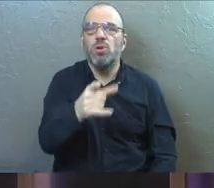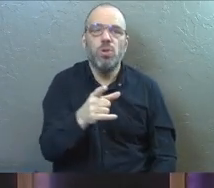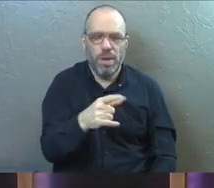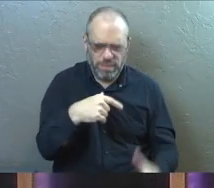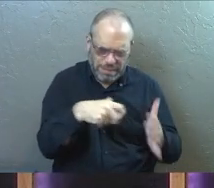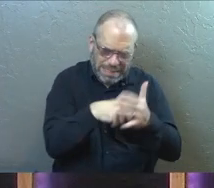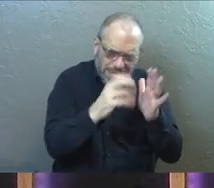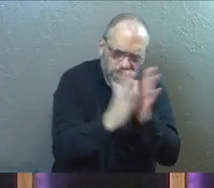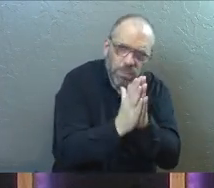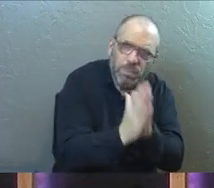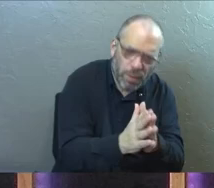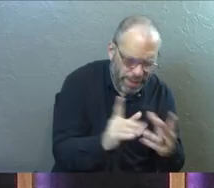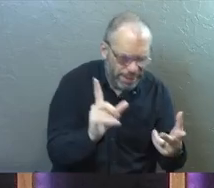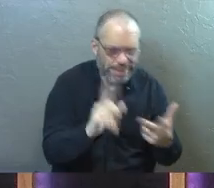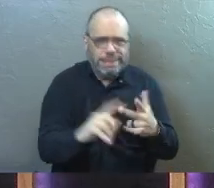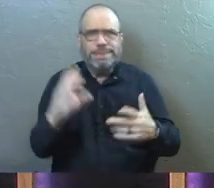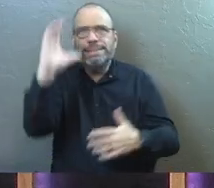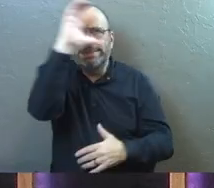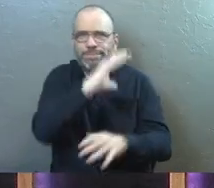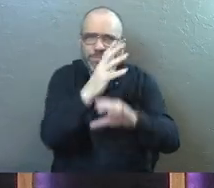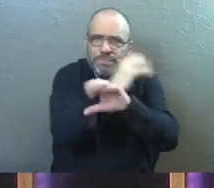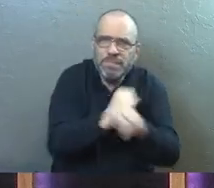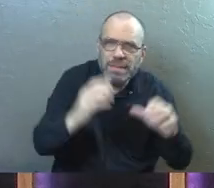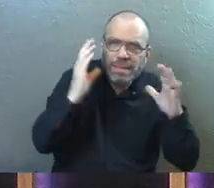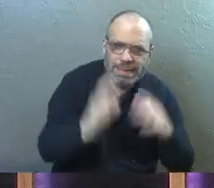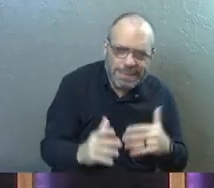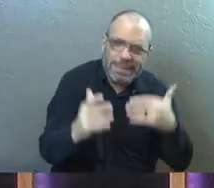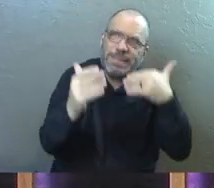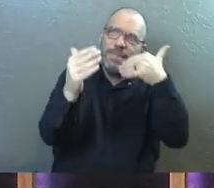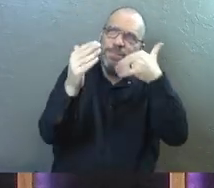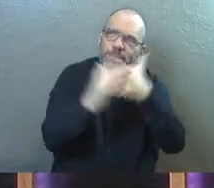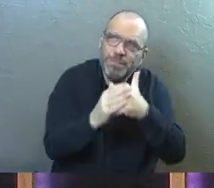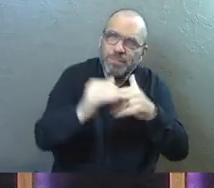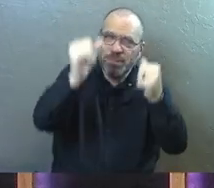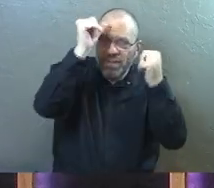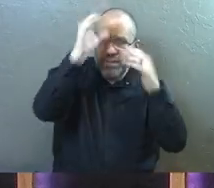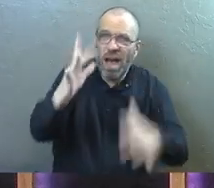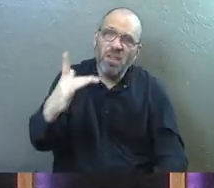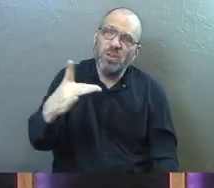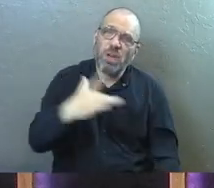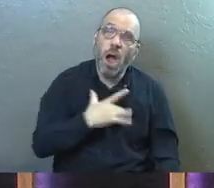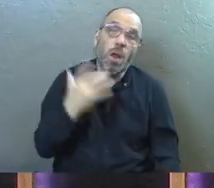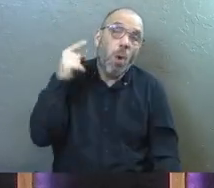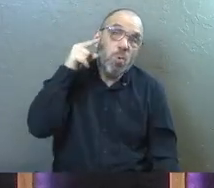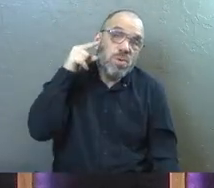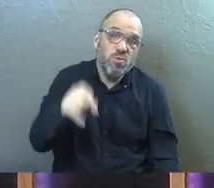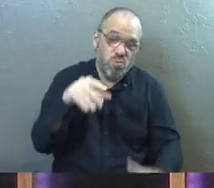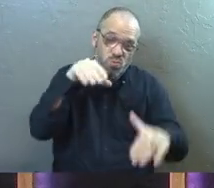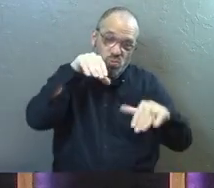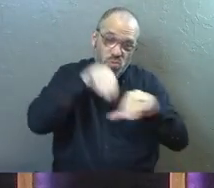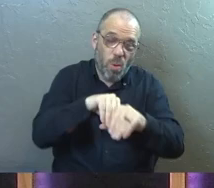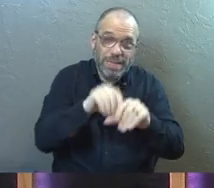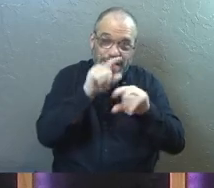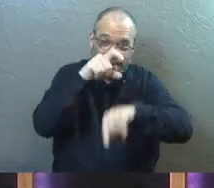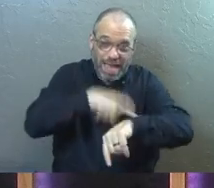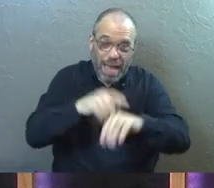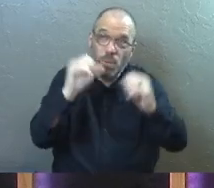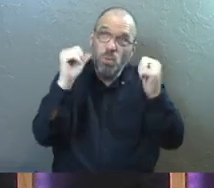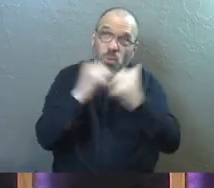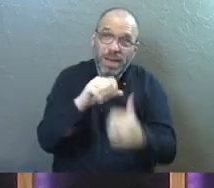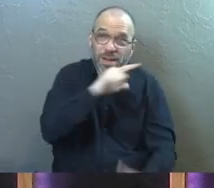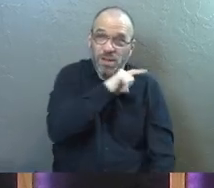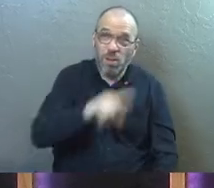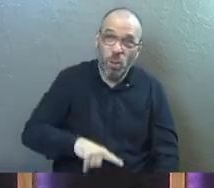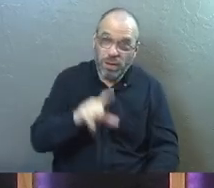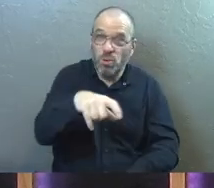to be in prayer. You've got to be seeking the Savior. You've got to be close to the heart of the Father yourself because when you go into that quiet place with the Lord